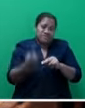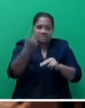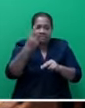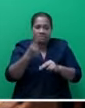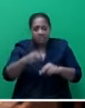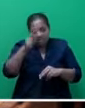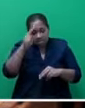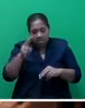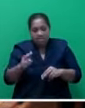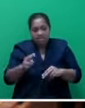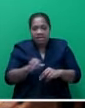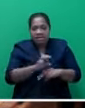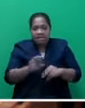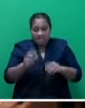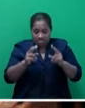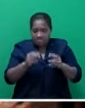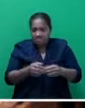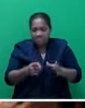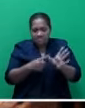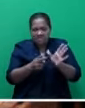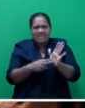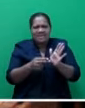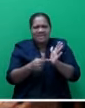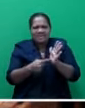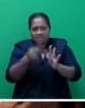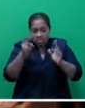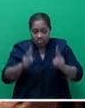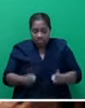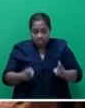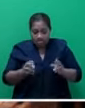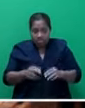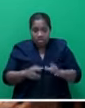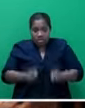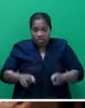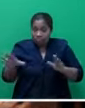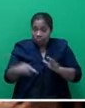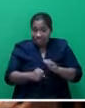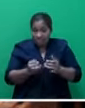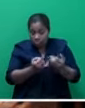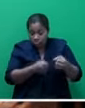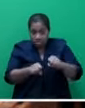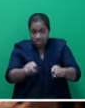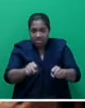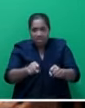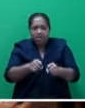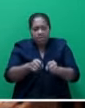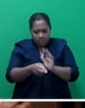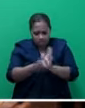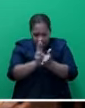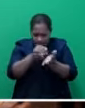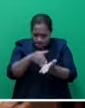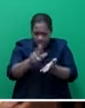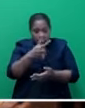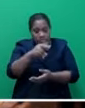trafficking strategy. And of course, we have also reviewed and endorsed the 2011